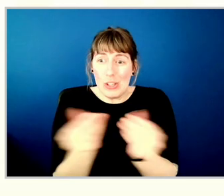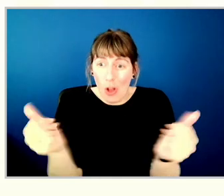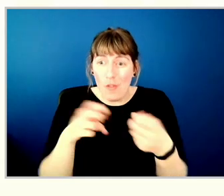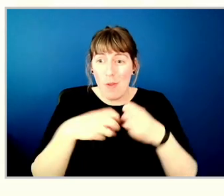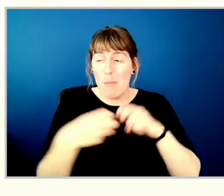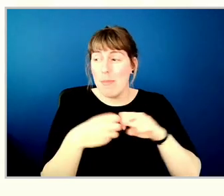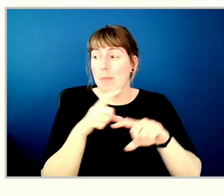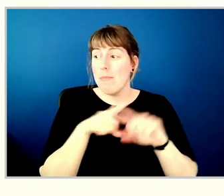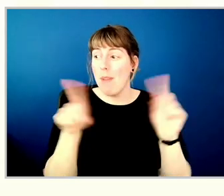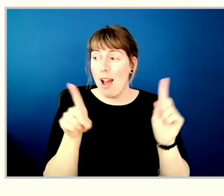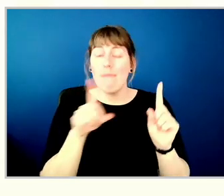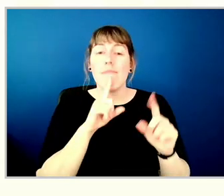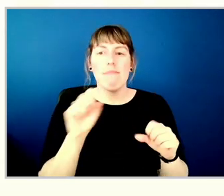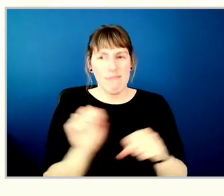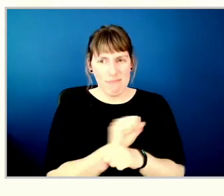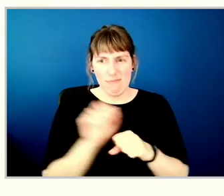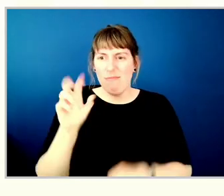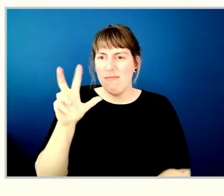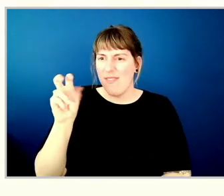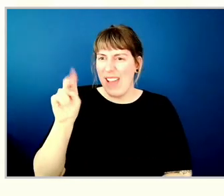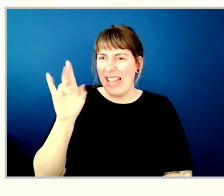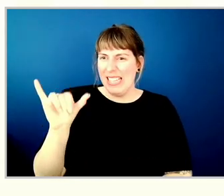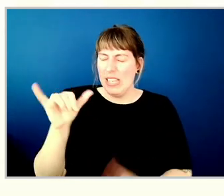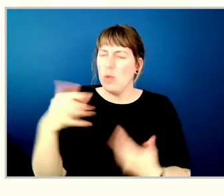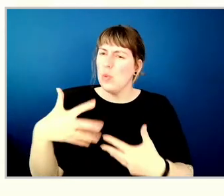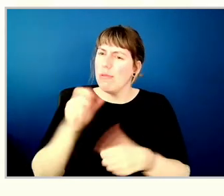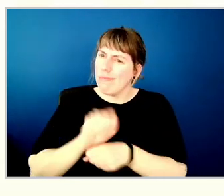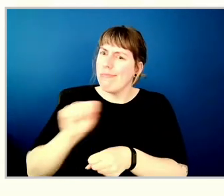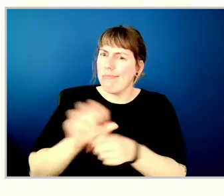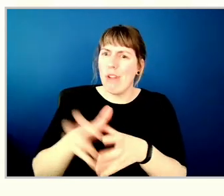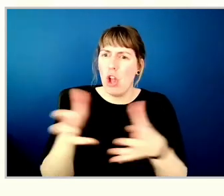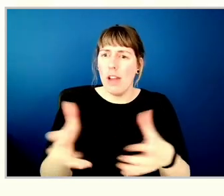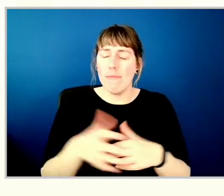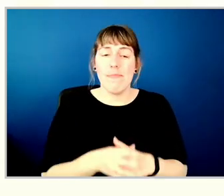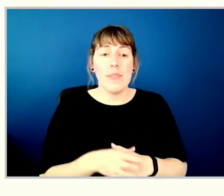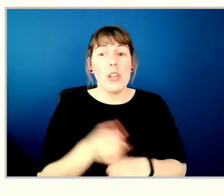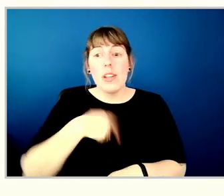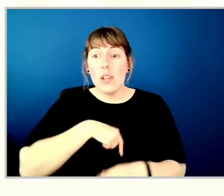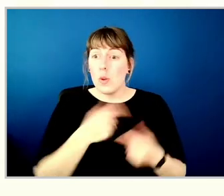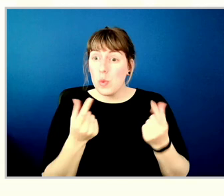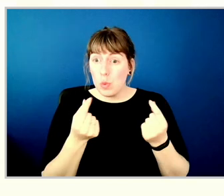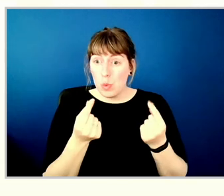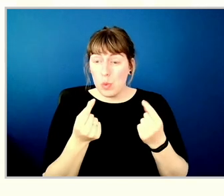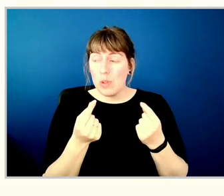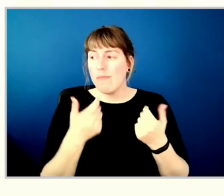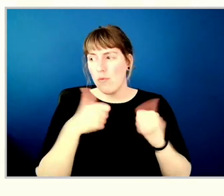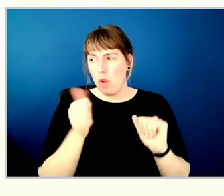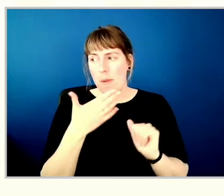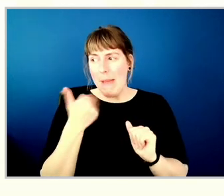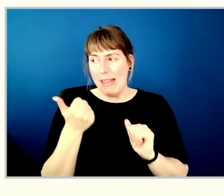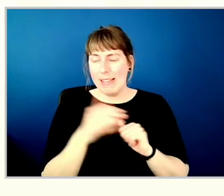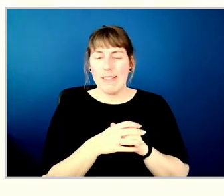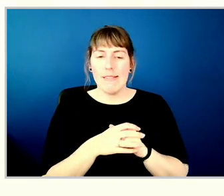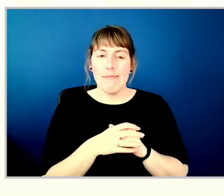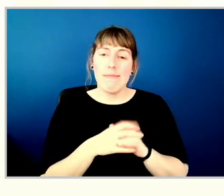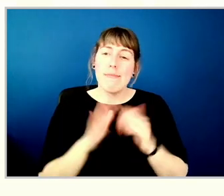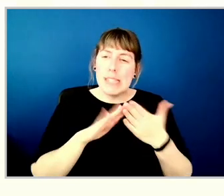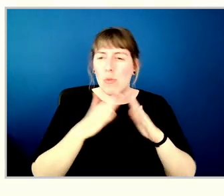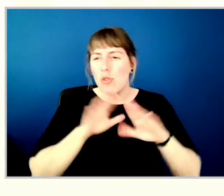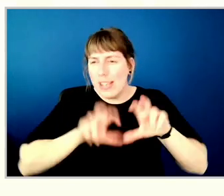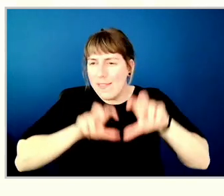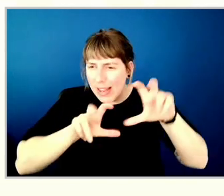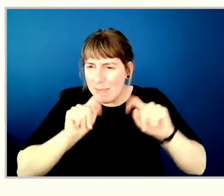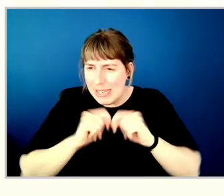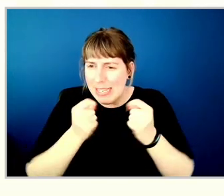takes more than Vancity as well. So what we do try to do as much as possible, and again, mainly through our community investment team, but also